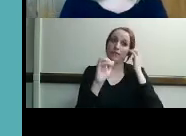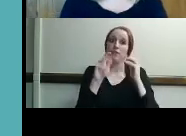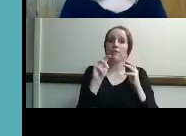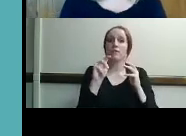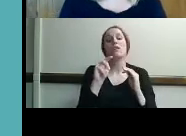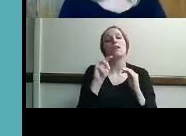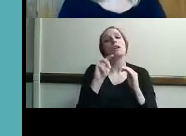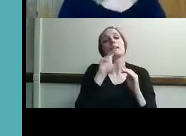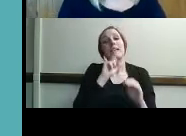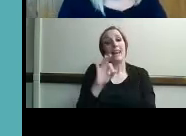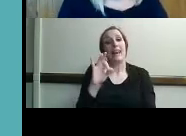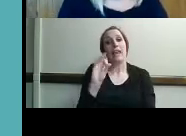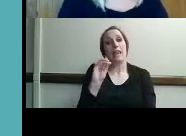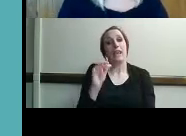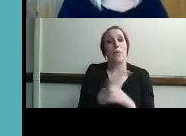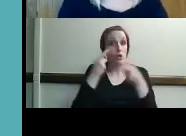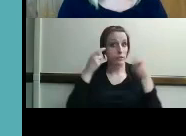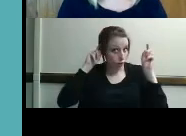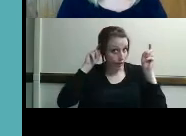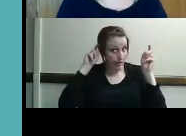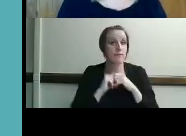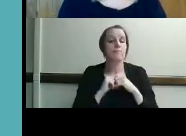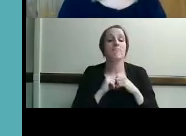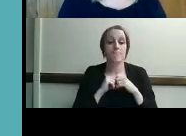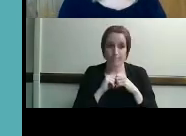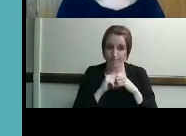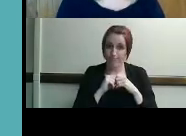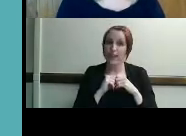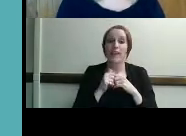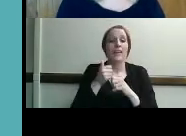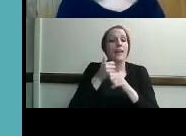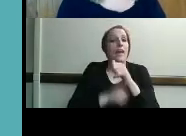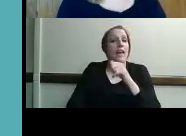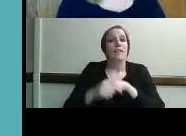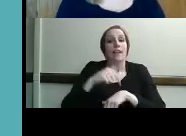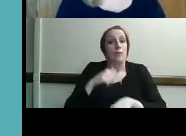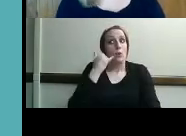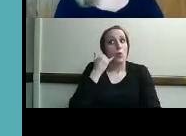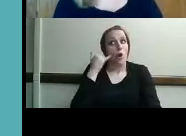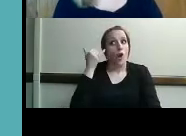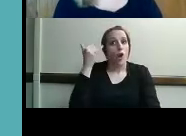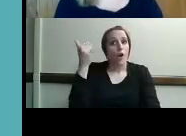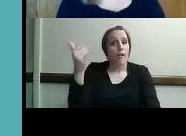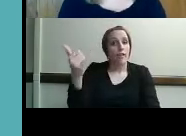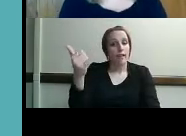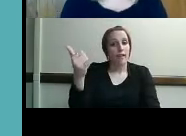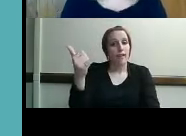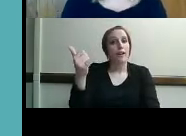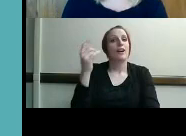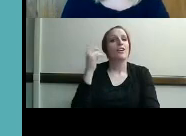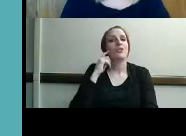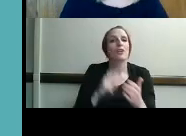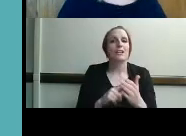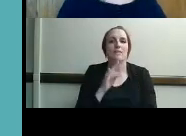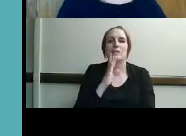old and wears hearing aids um and every time you call harriet you realize you have to raise your voice when you're